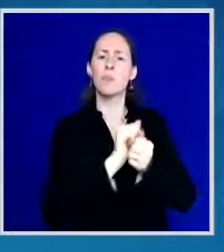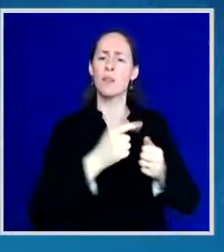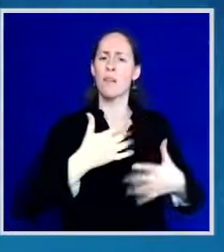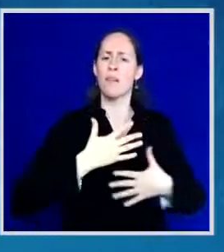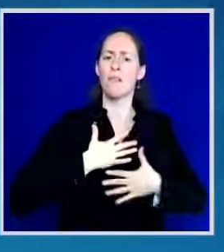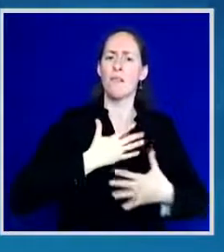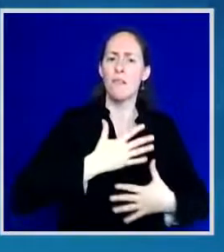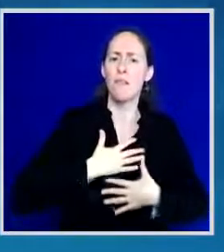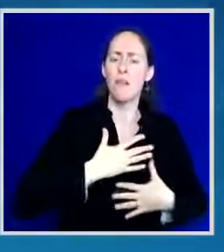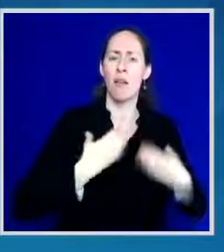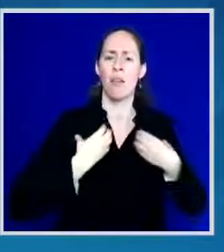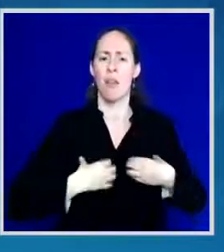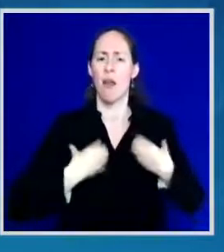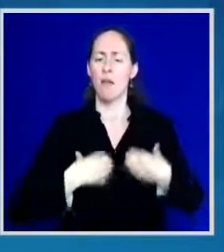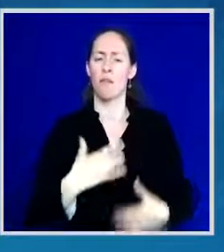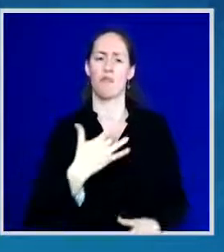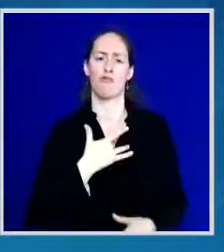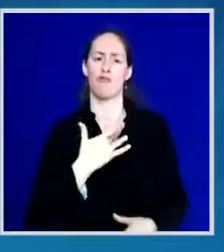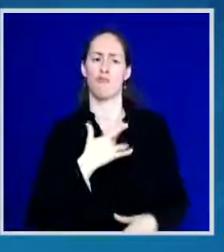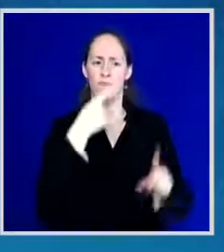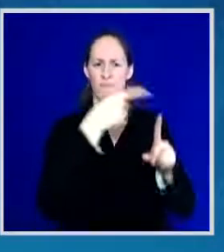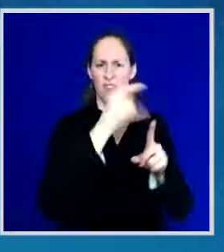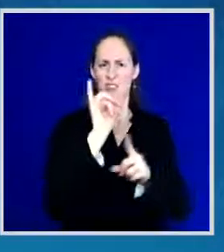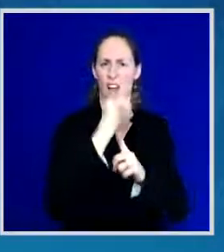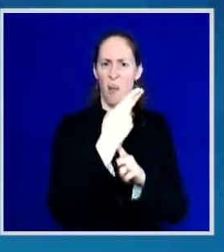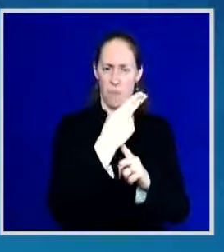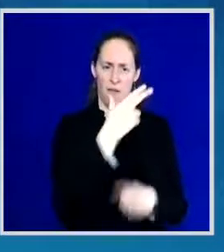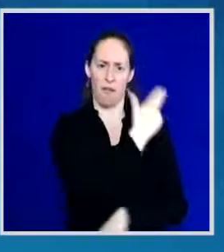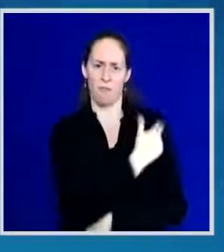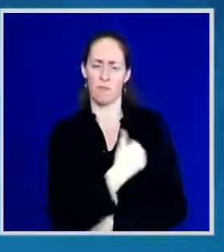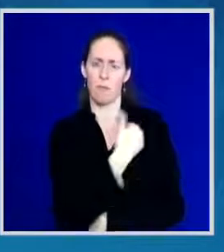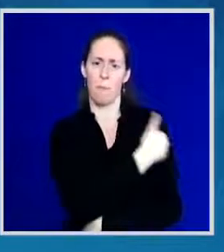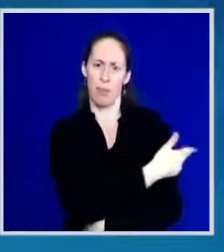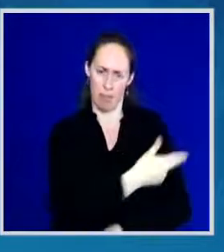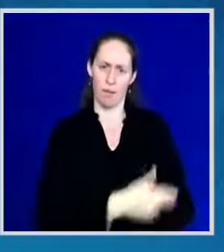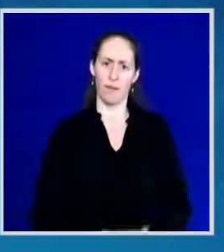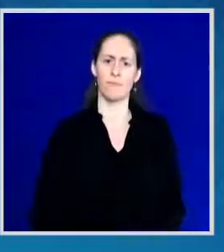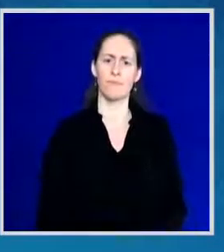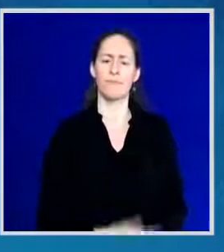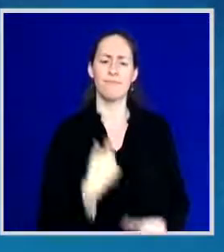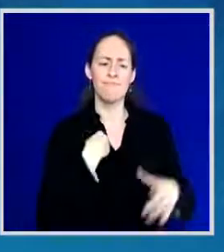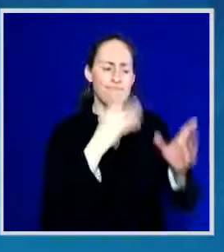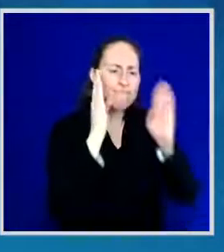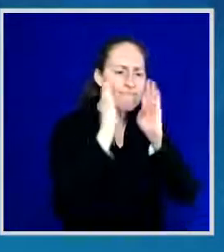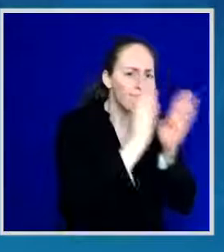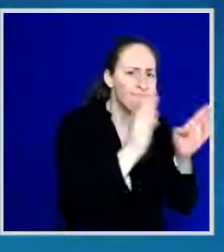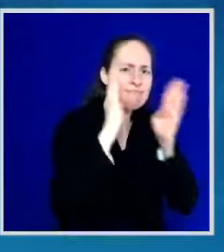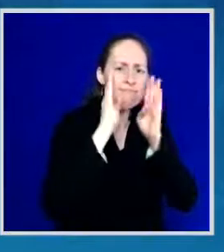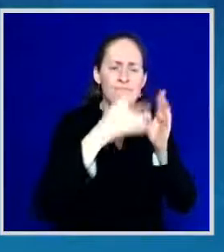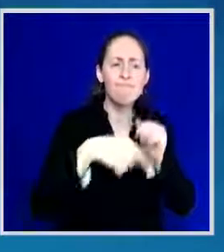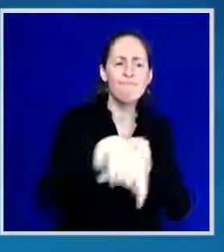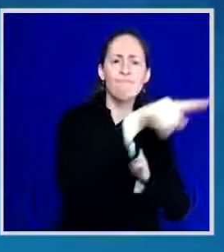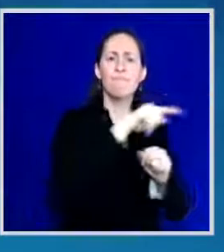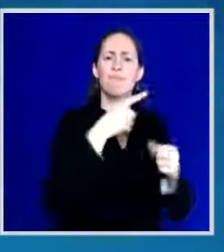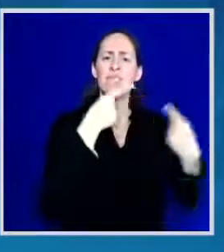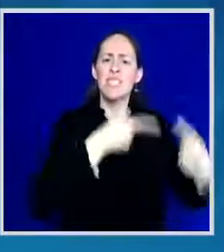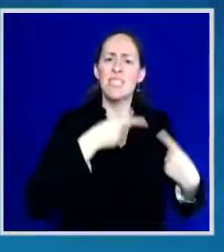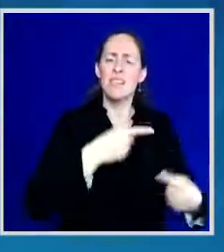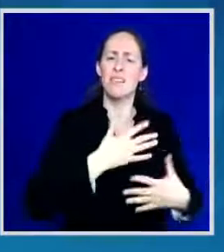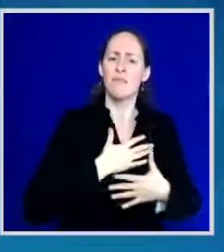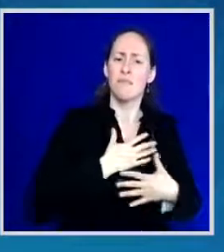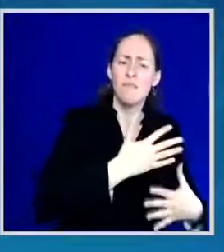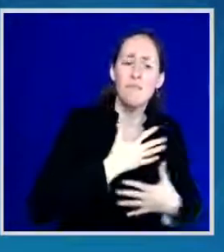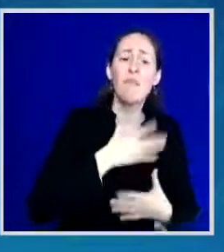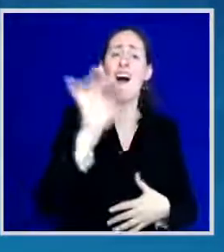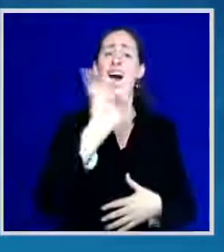We care for patients who are currently COVID-positive and who are